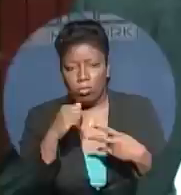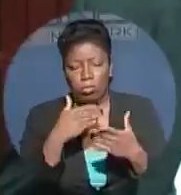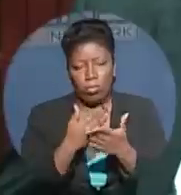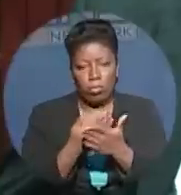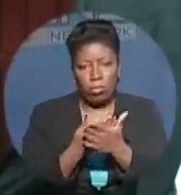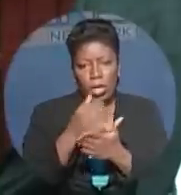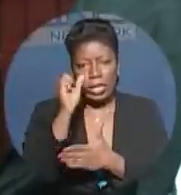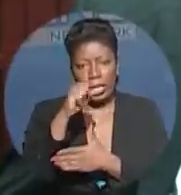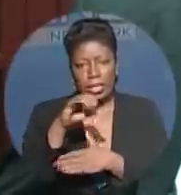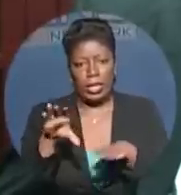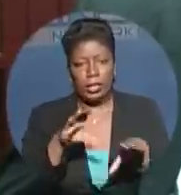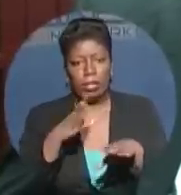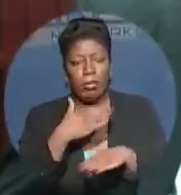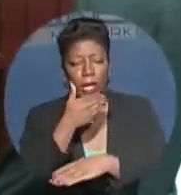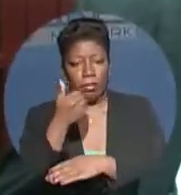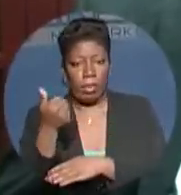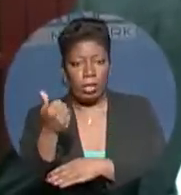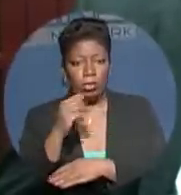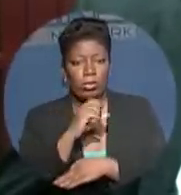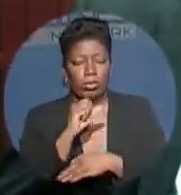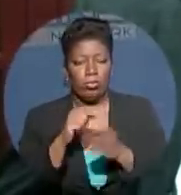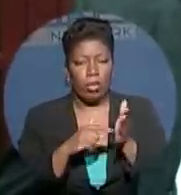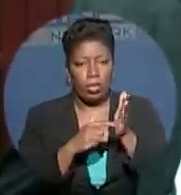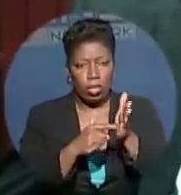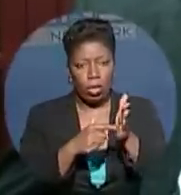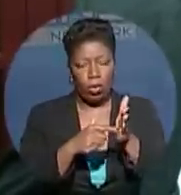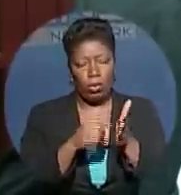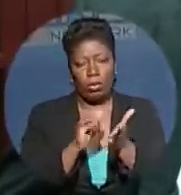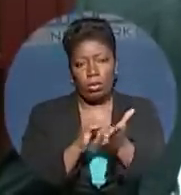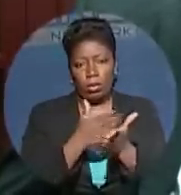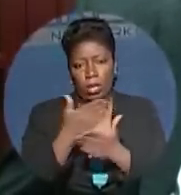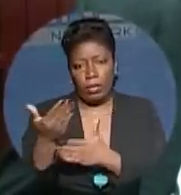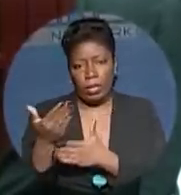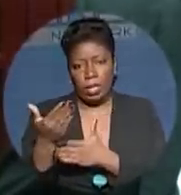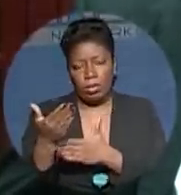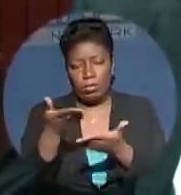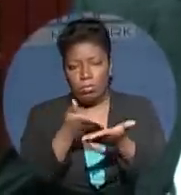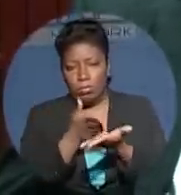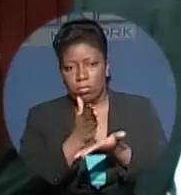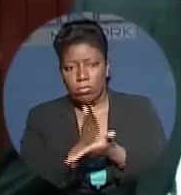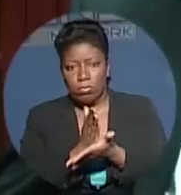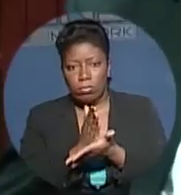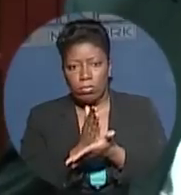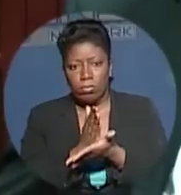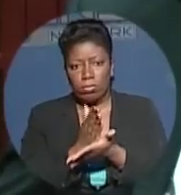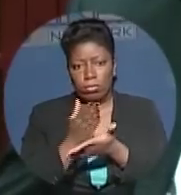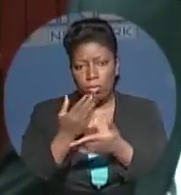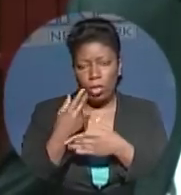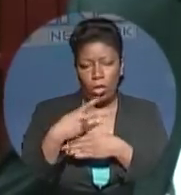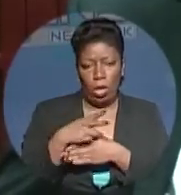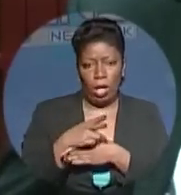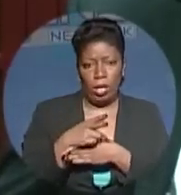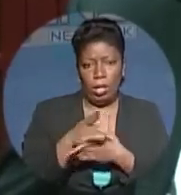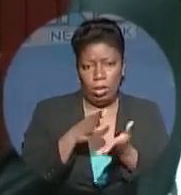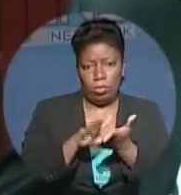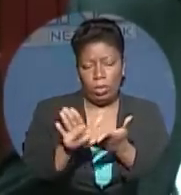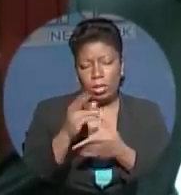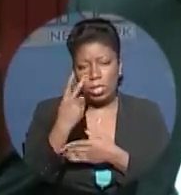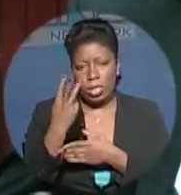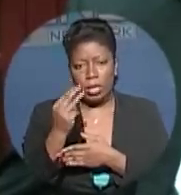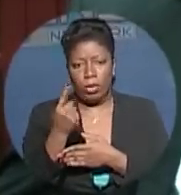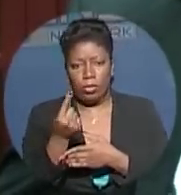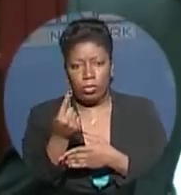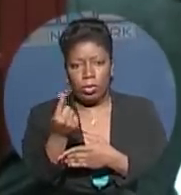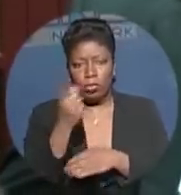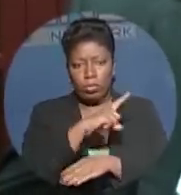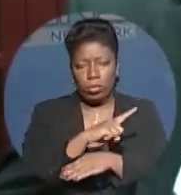Yes, I did my best to show that everything was still A-OK. I went to see him a couple of years ago and said to him, look here,